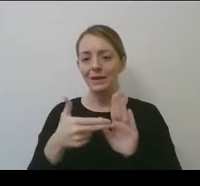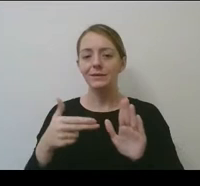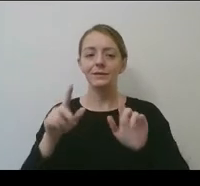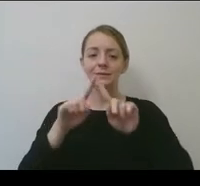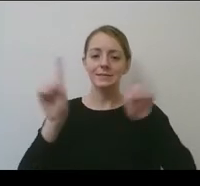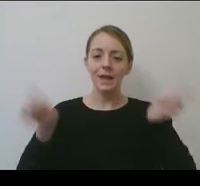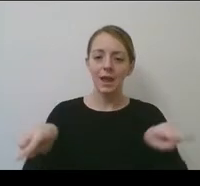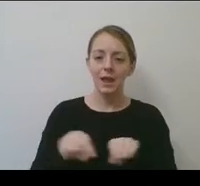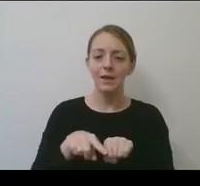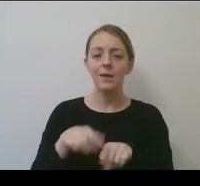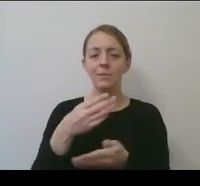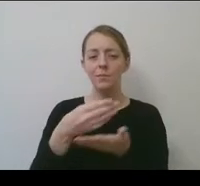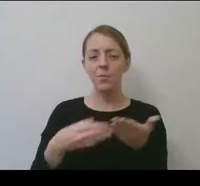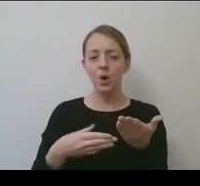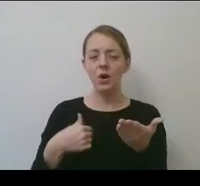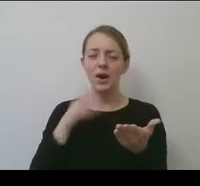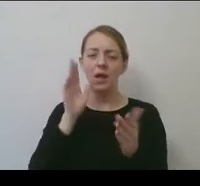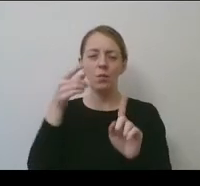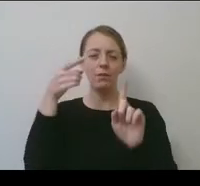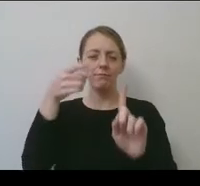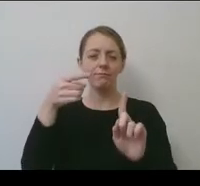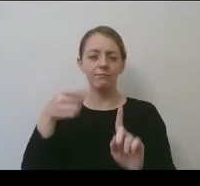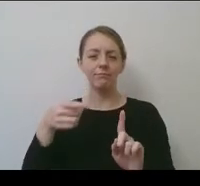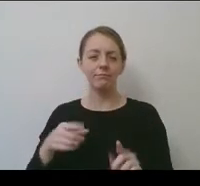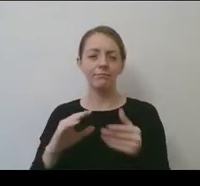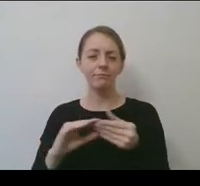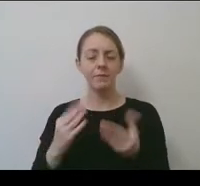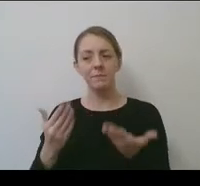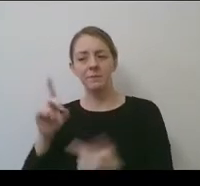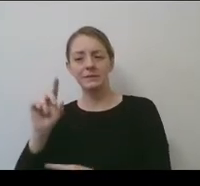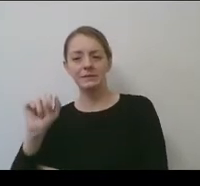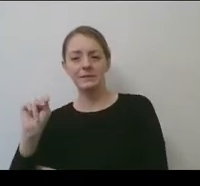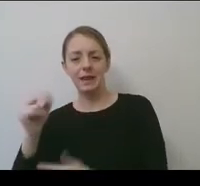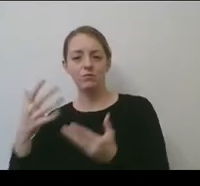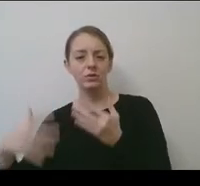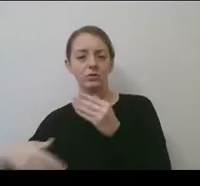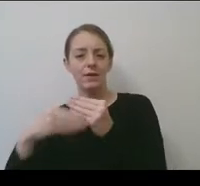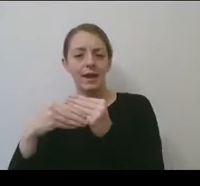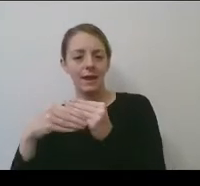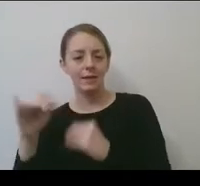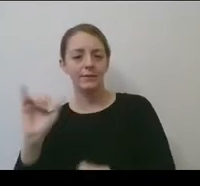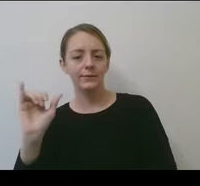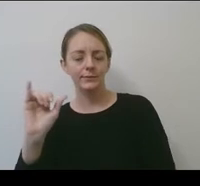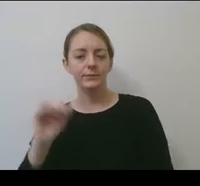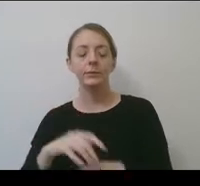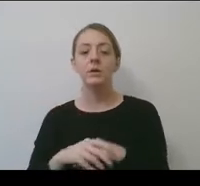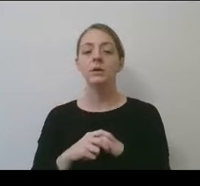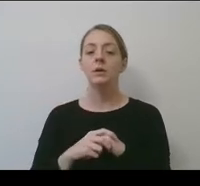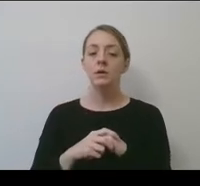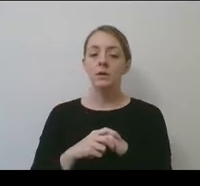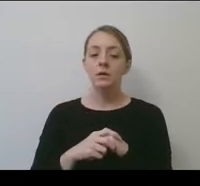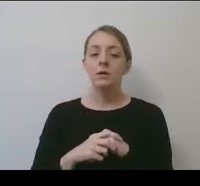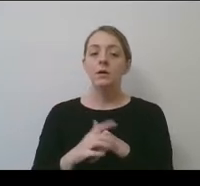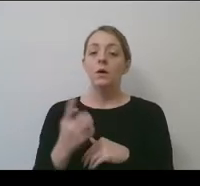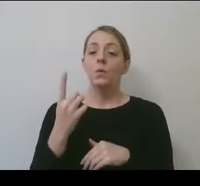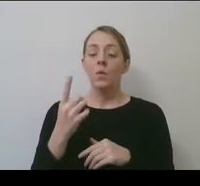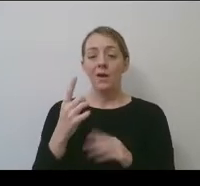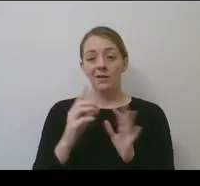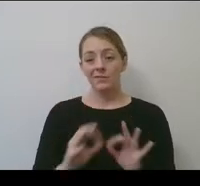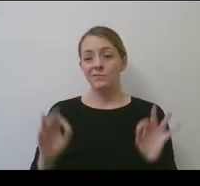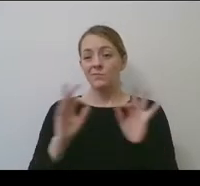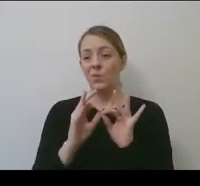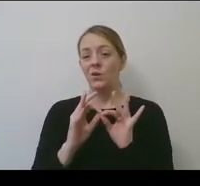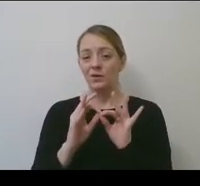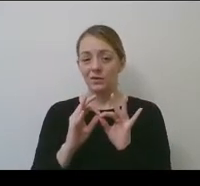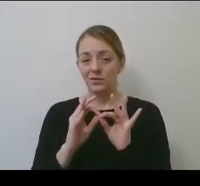of course, think Dan may very well want to add some things to this slide context wise. one of the notable things that had